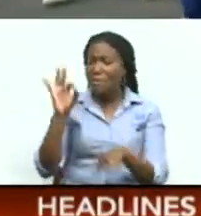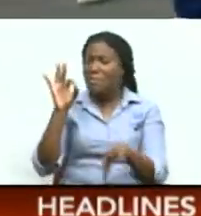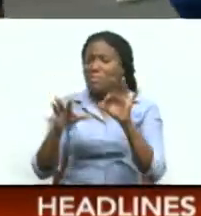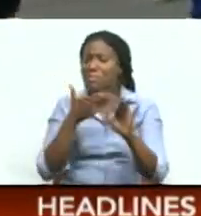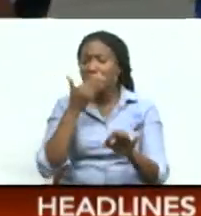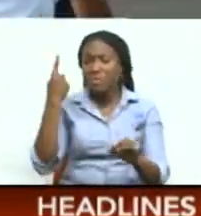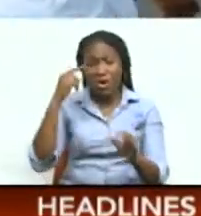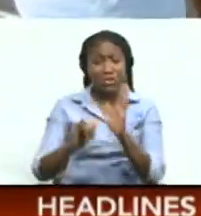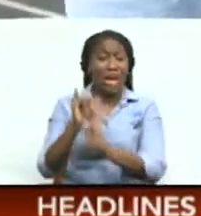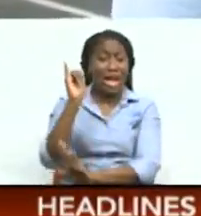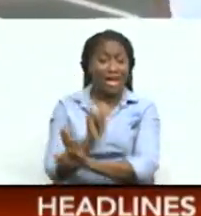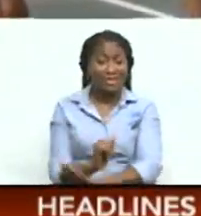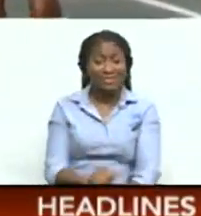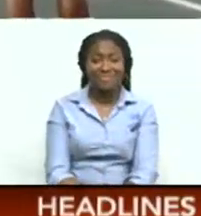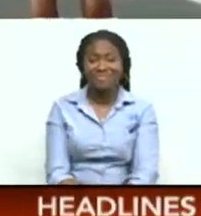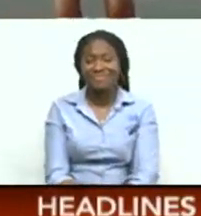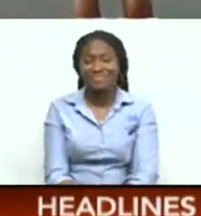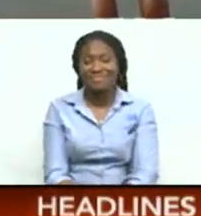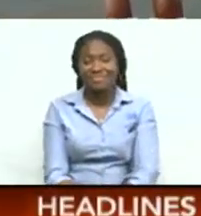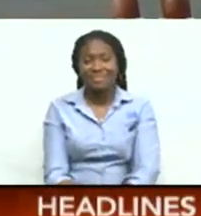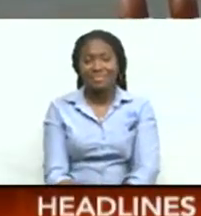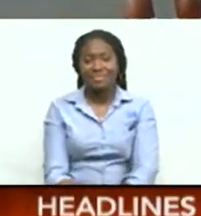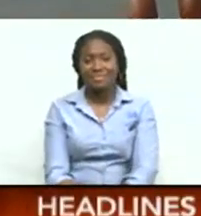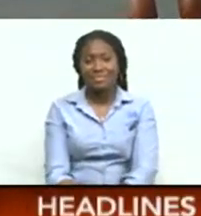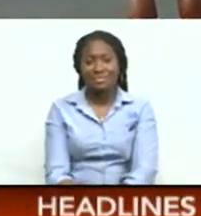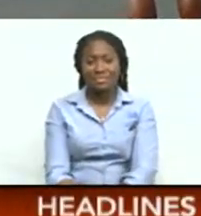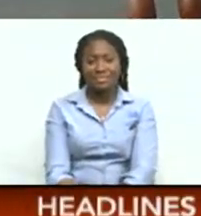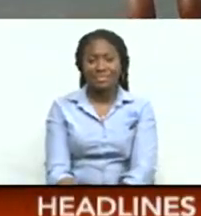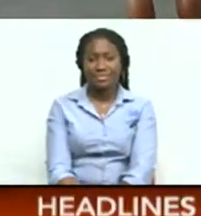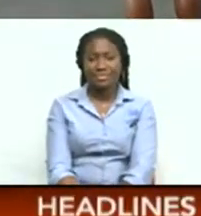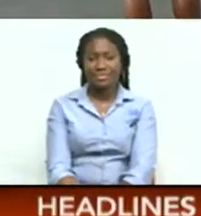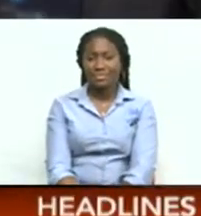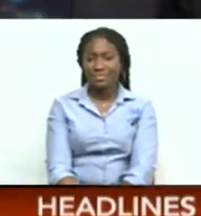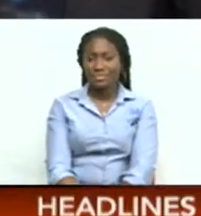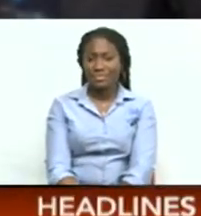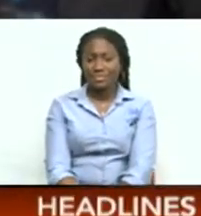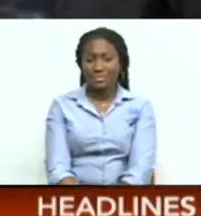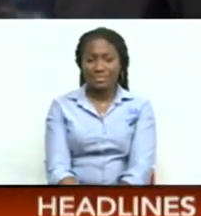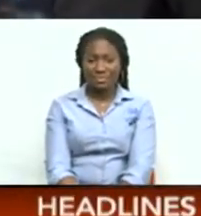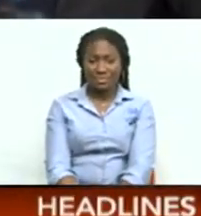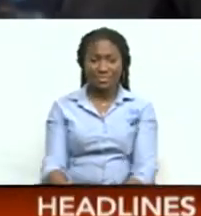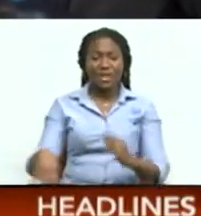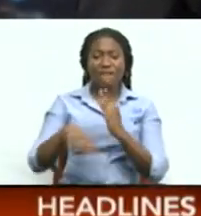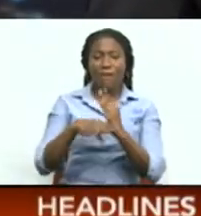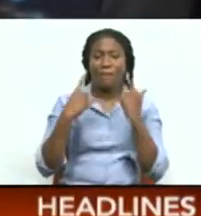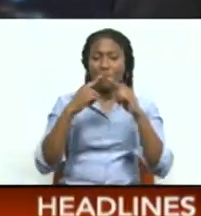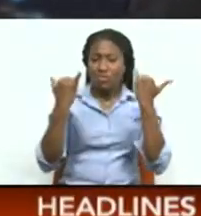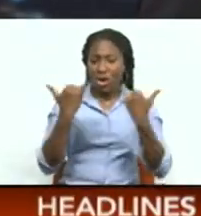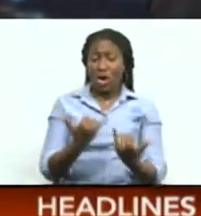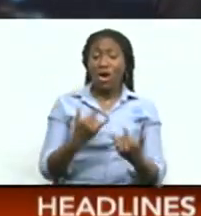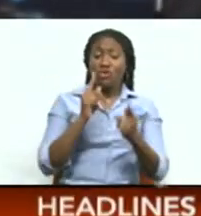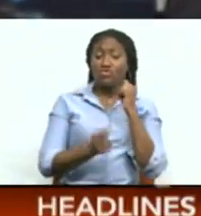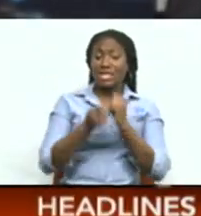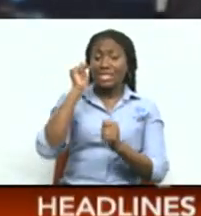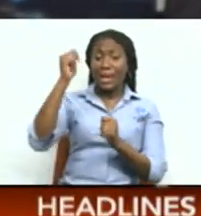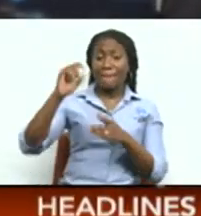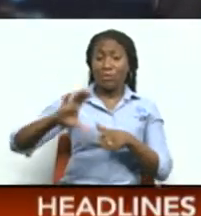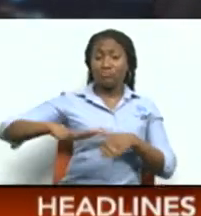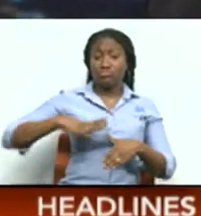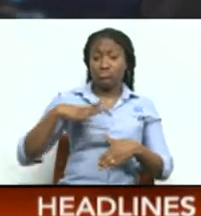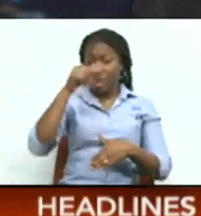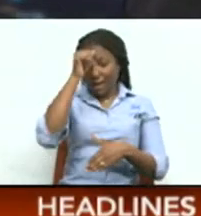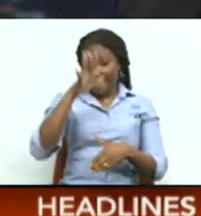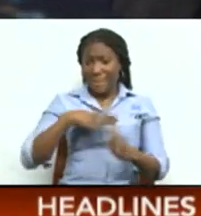in July Joe Van Ravello CNC3 Sport Football news now As the Trinidad and Tobago senior men's football